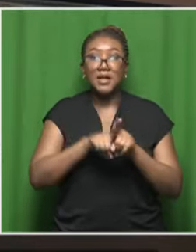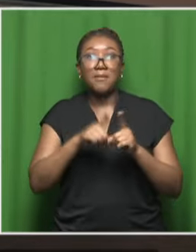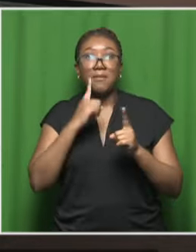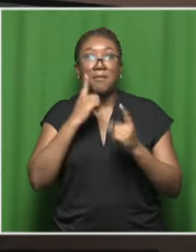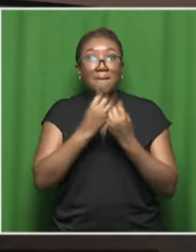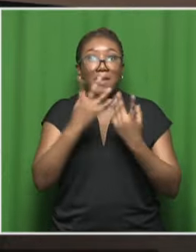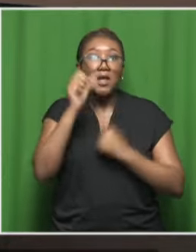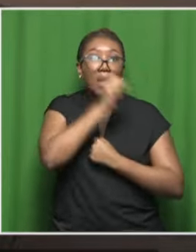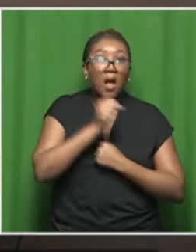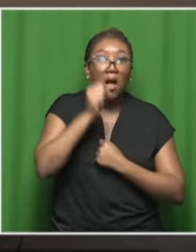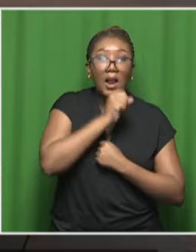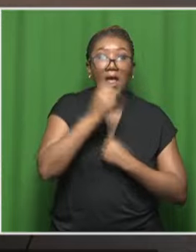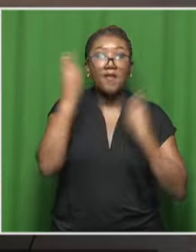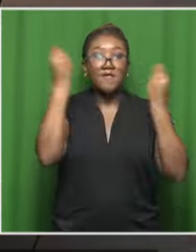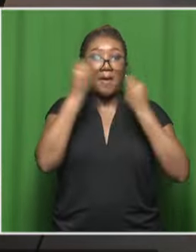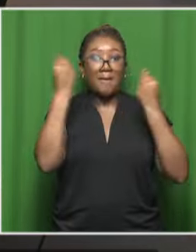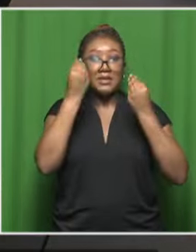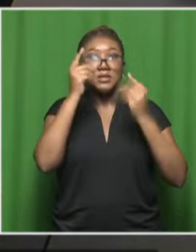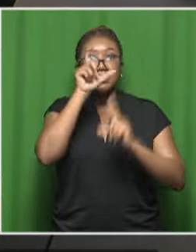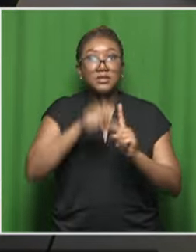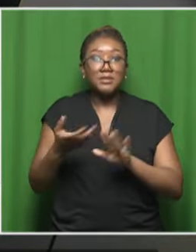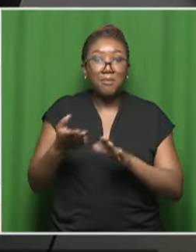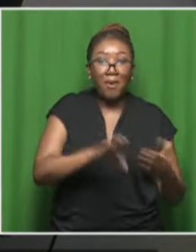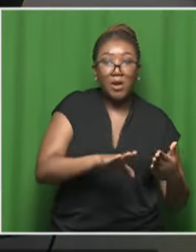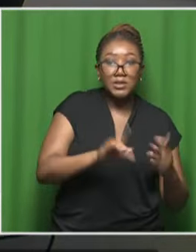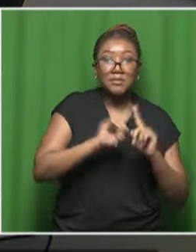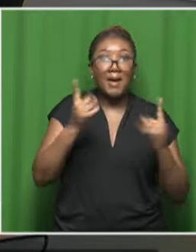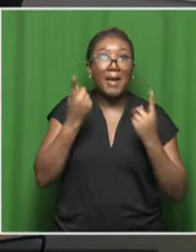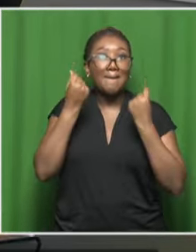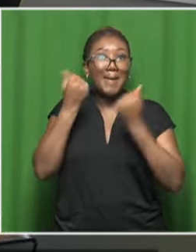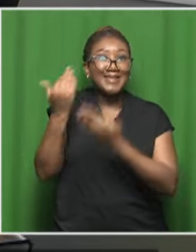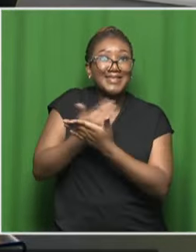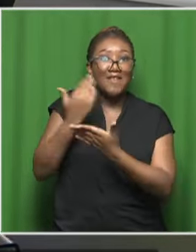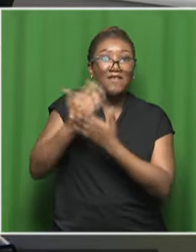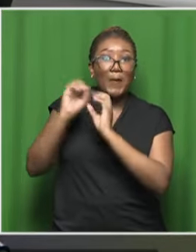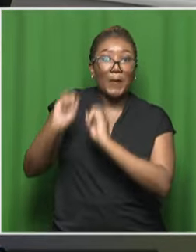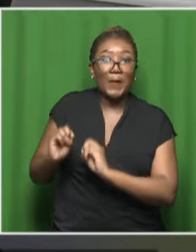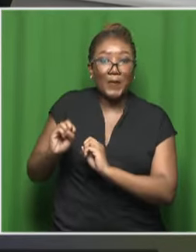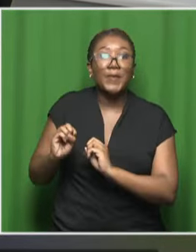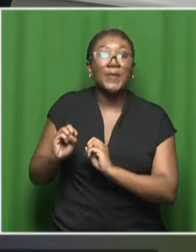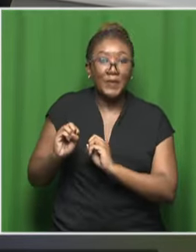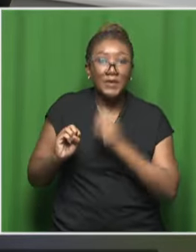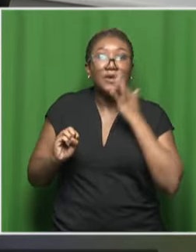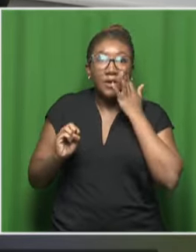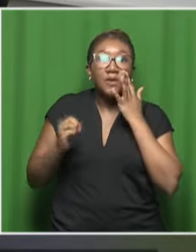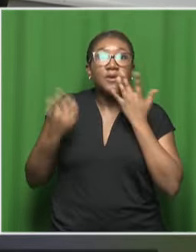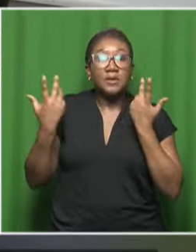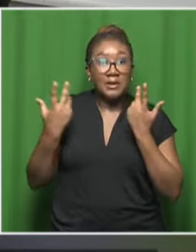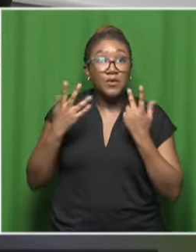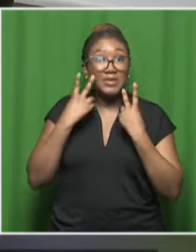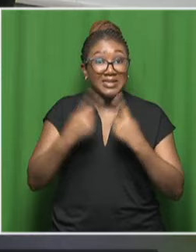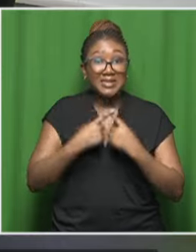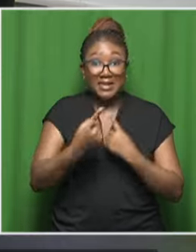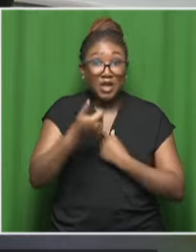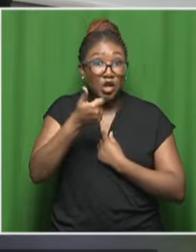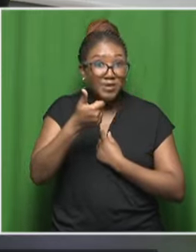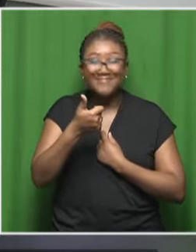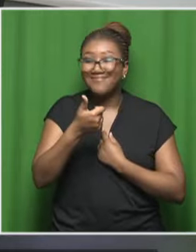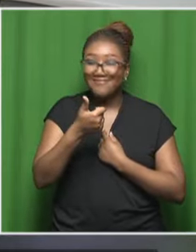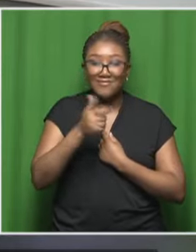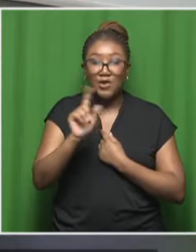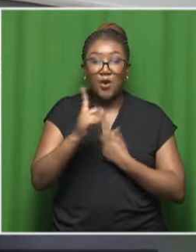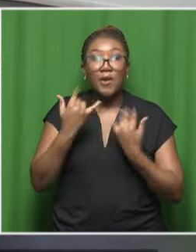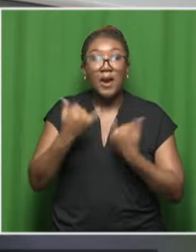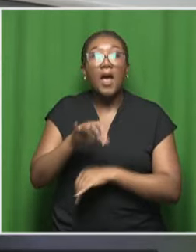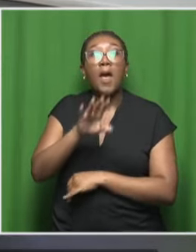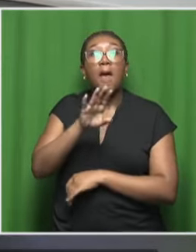passing away without much savings in the bank. And it's not a good way to go. And Booth